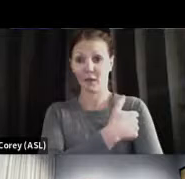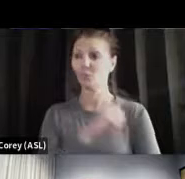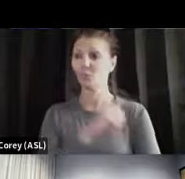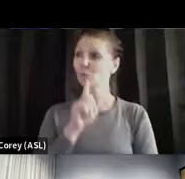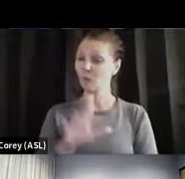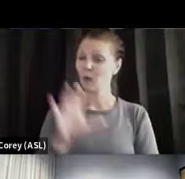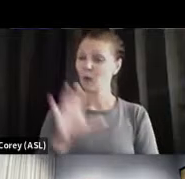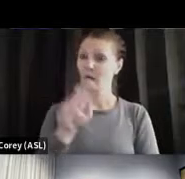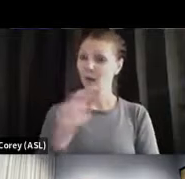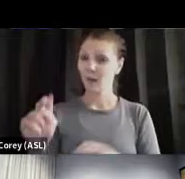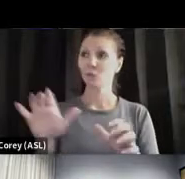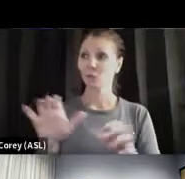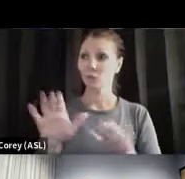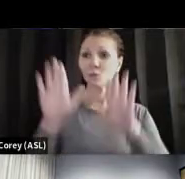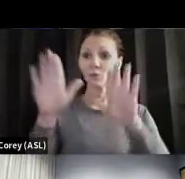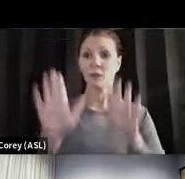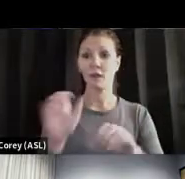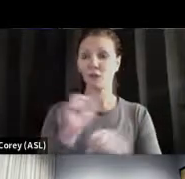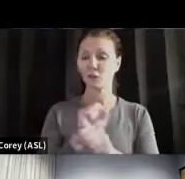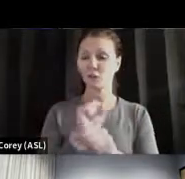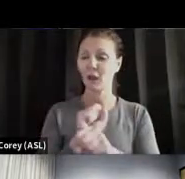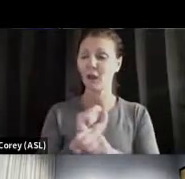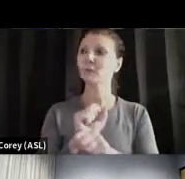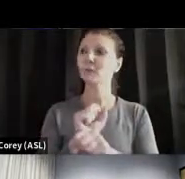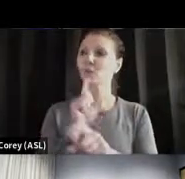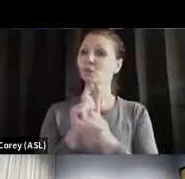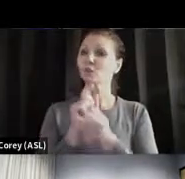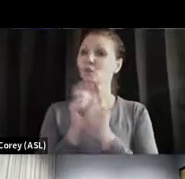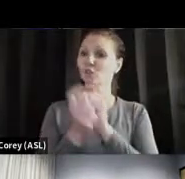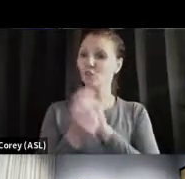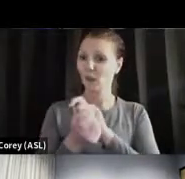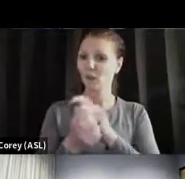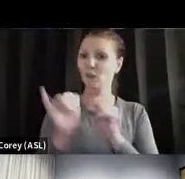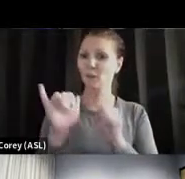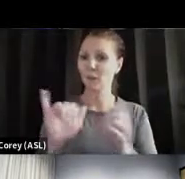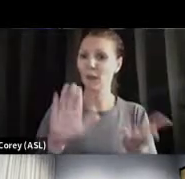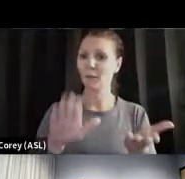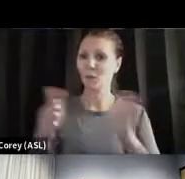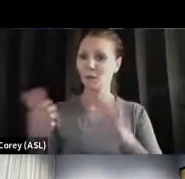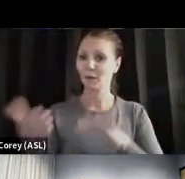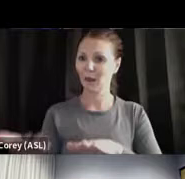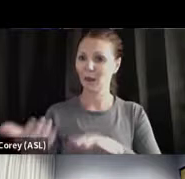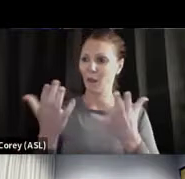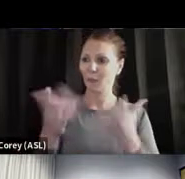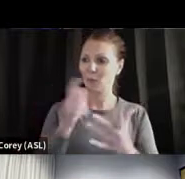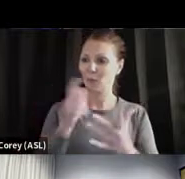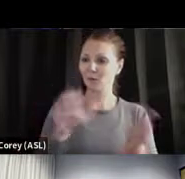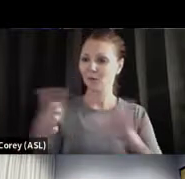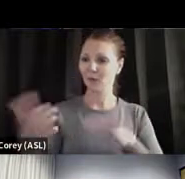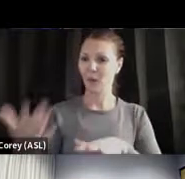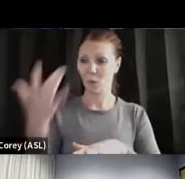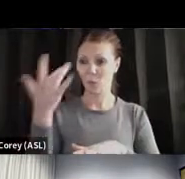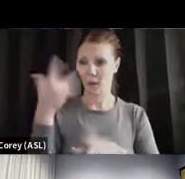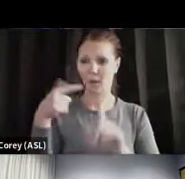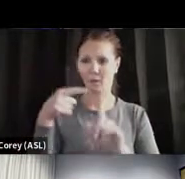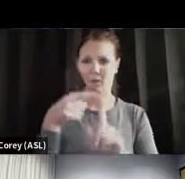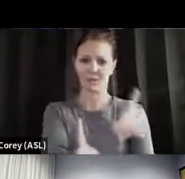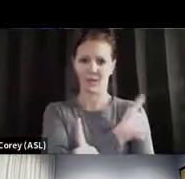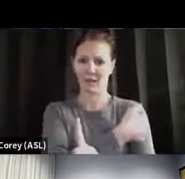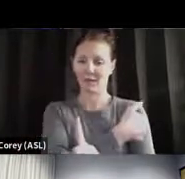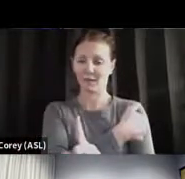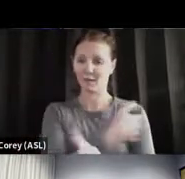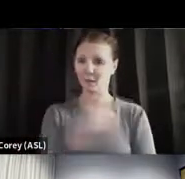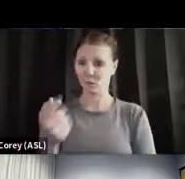mortality, the number of people who die. I think I mentioned that already a couple of times, and you can see here the population that are vaccinated,